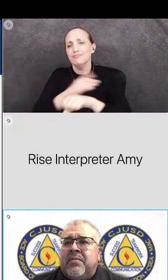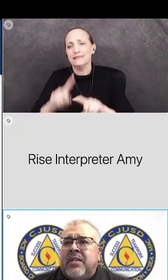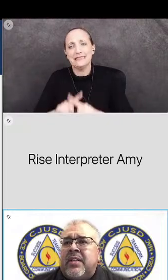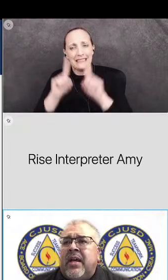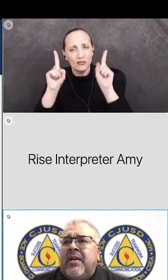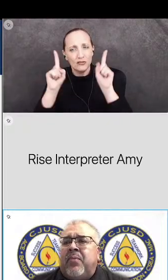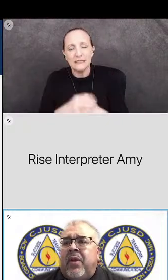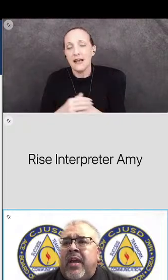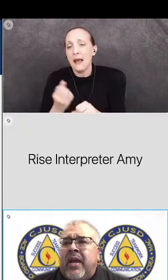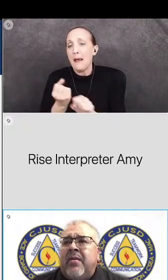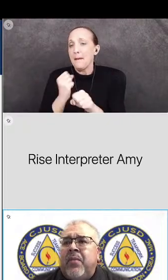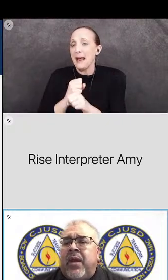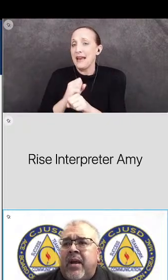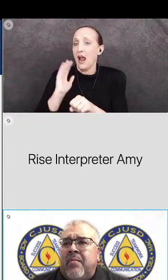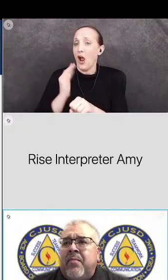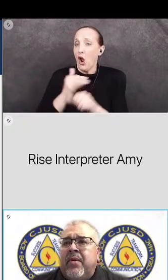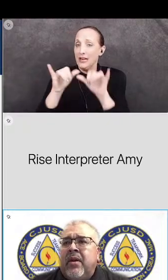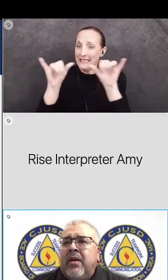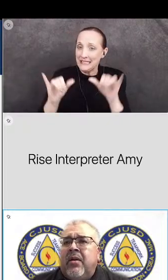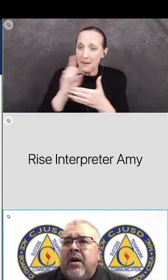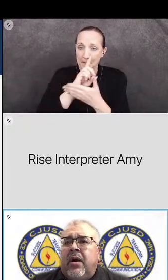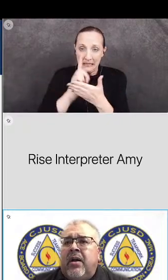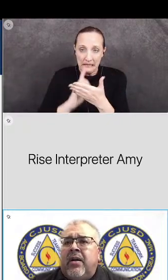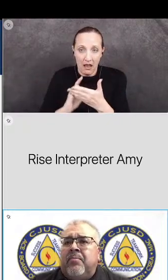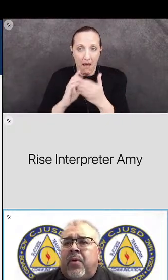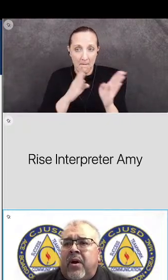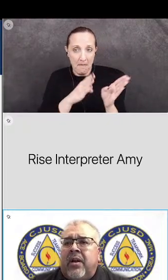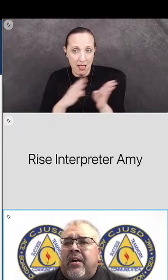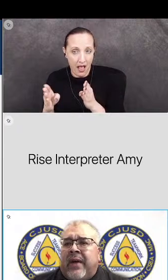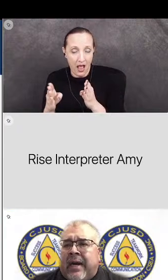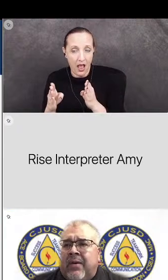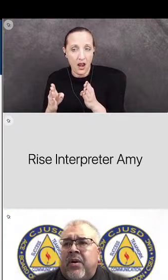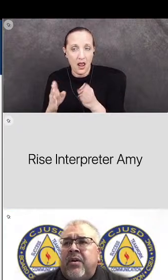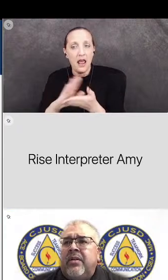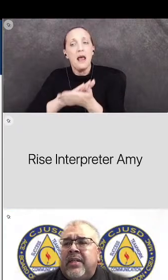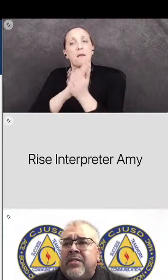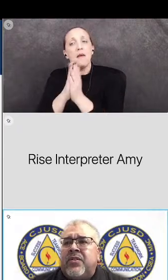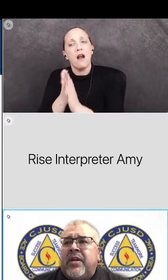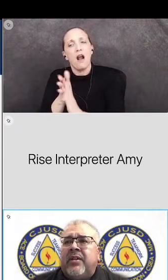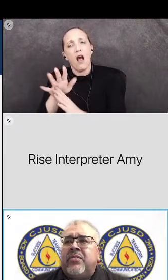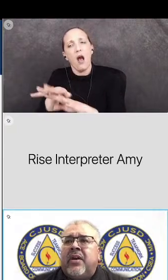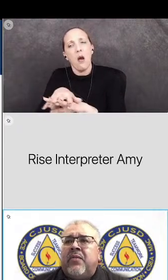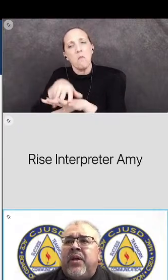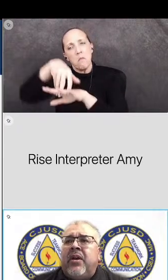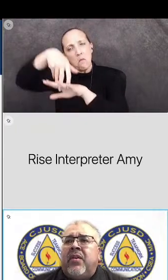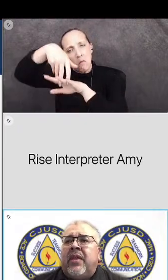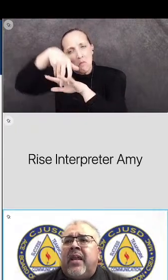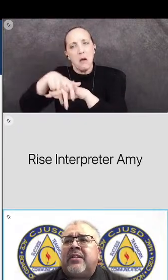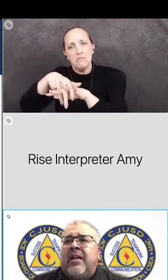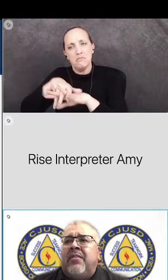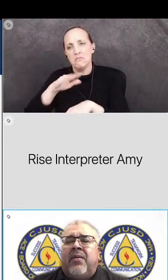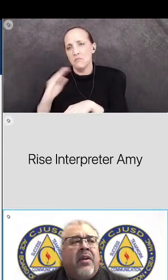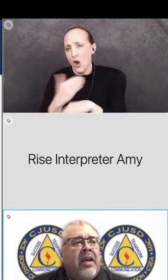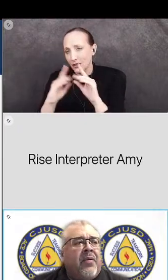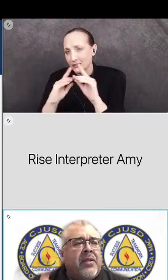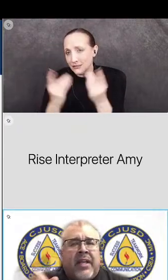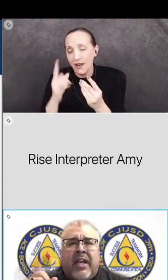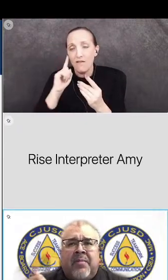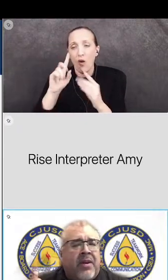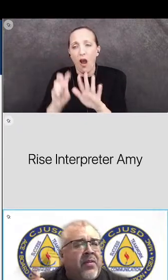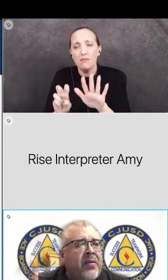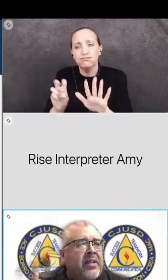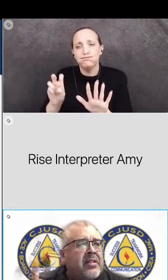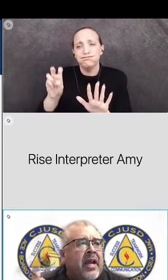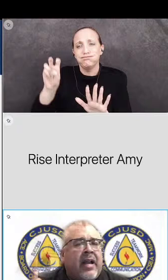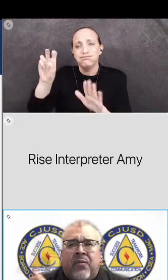a system design plan become uh part of our district so that we can go to that next level and